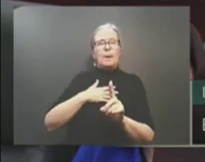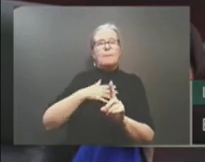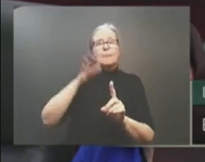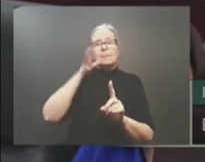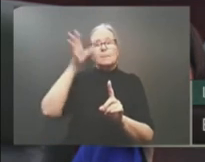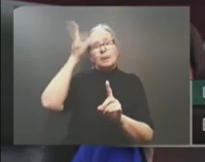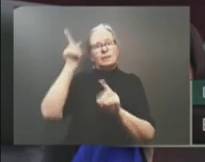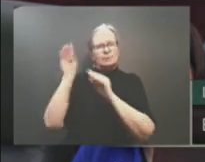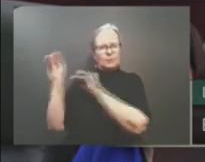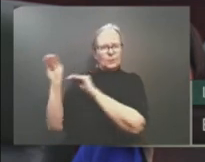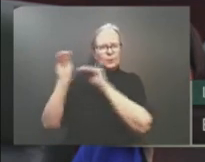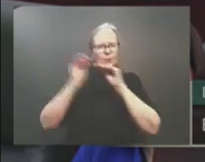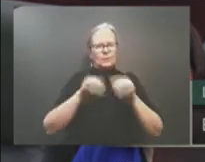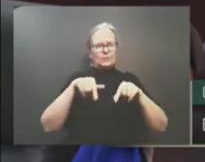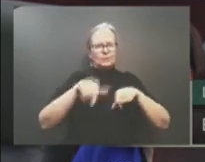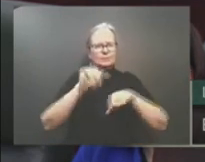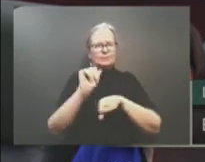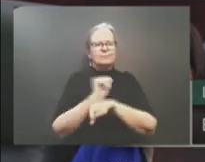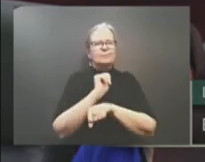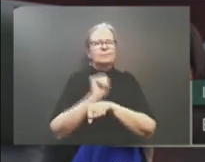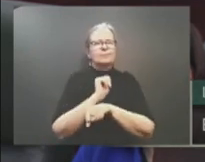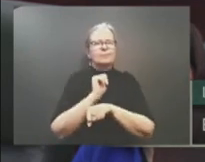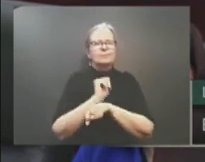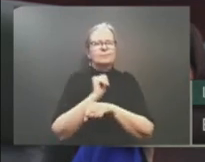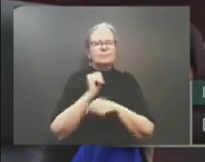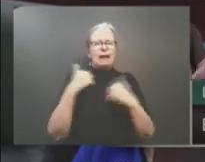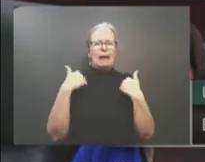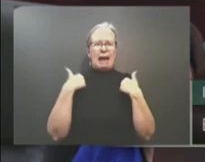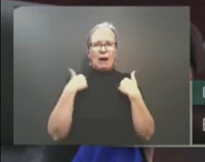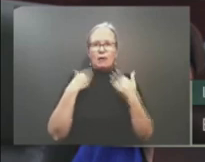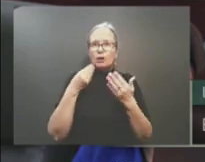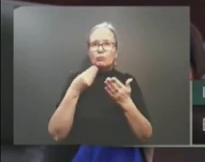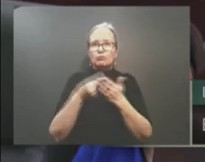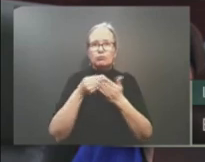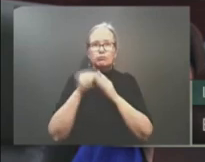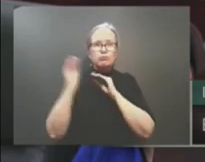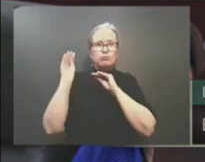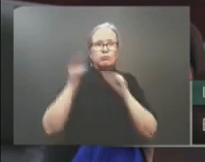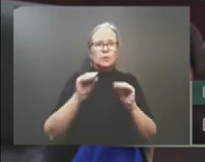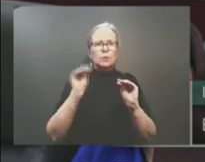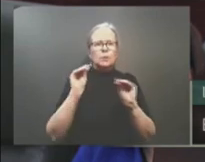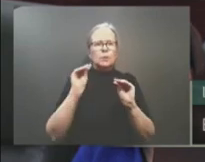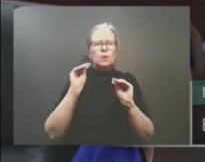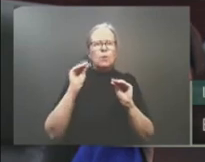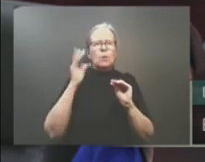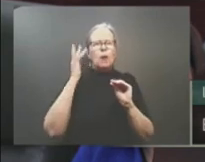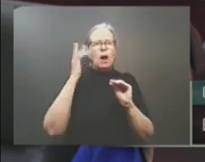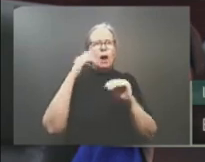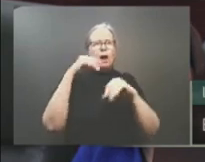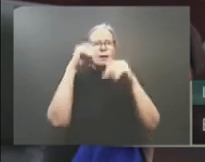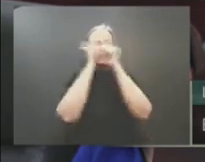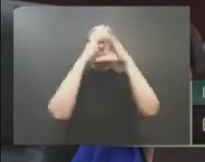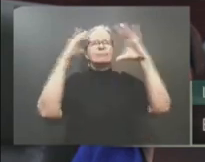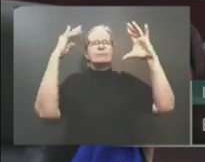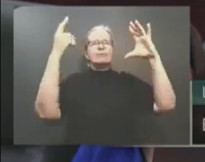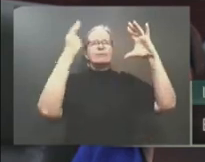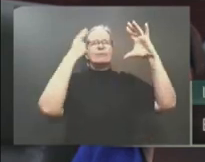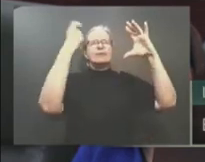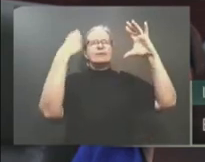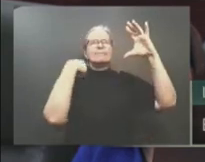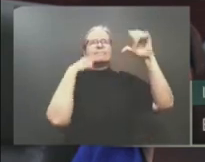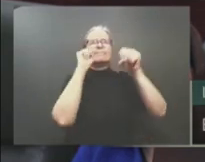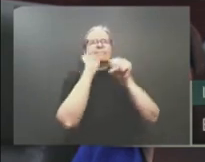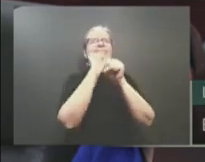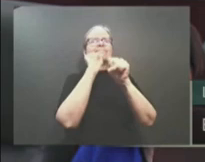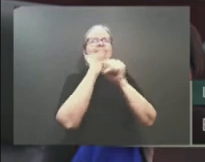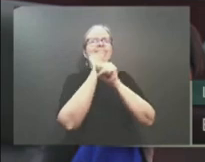work ethic, and a deep sense of self-determination. A story shared by so many in this province. They worked hard,